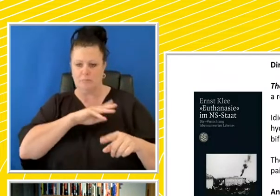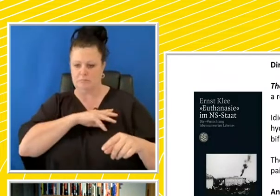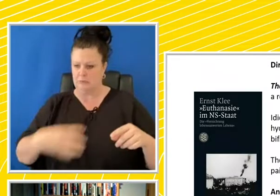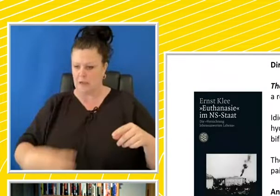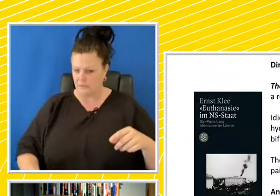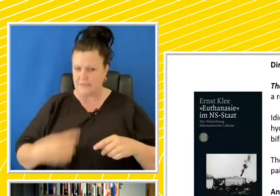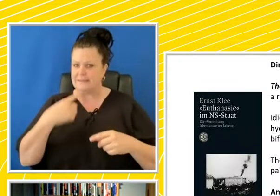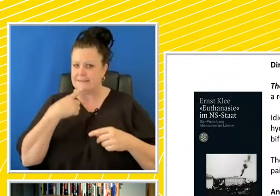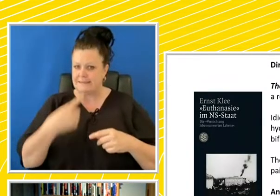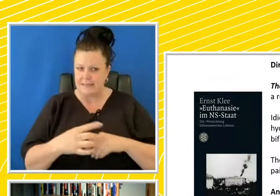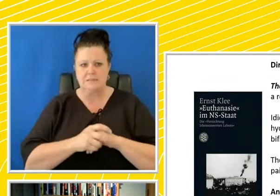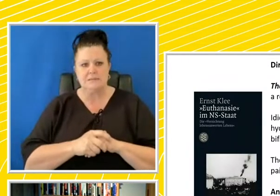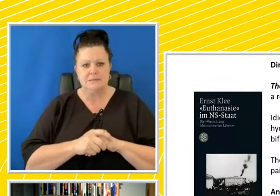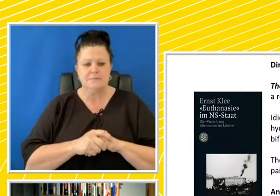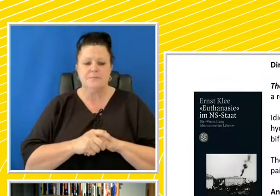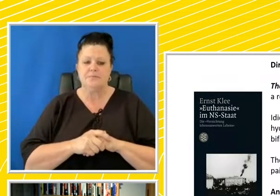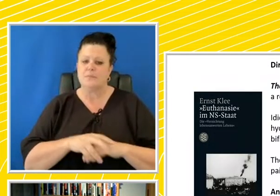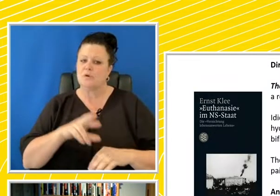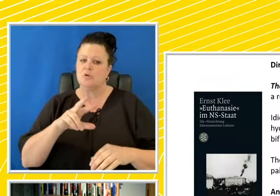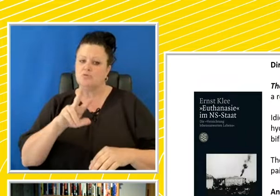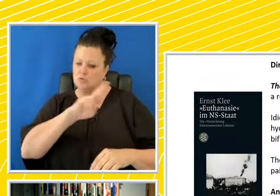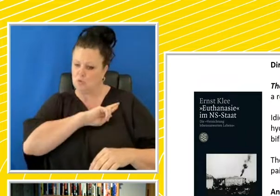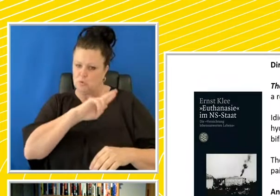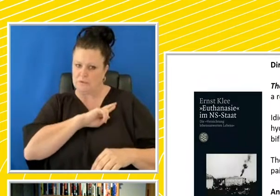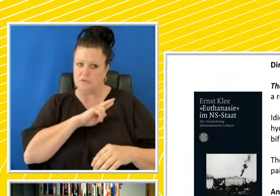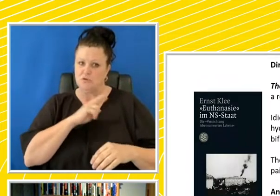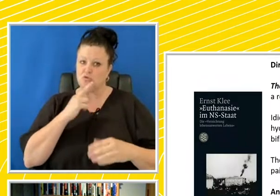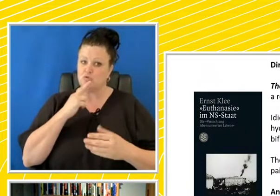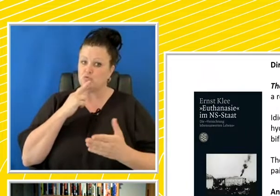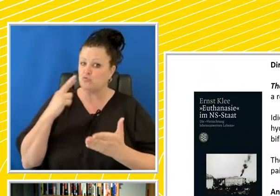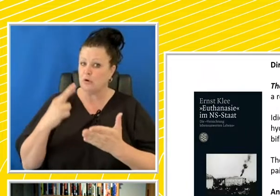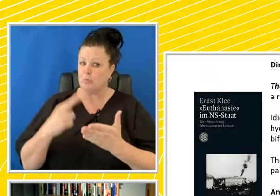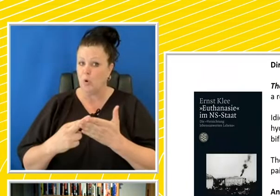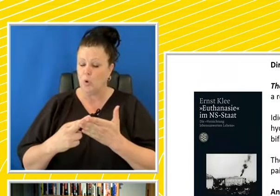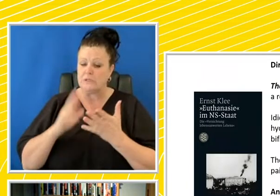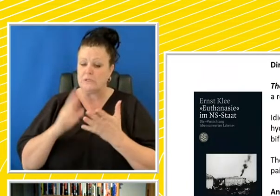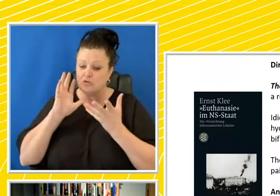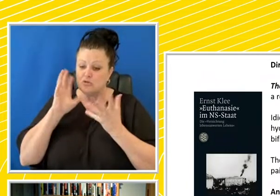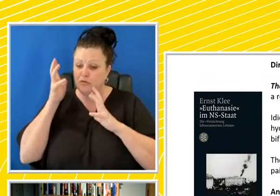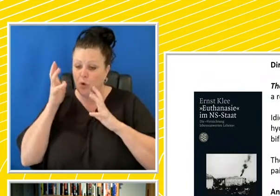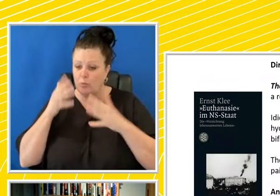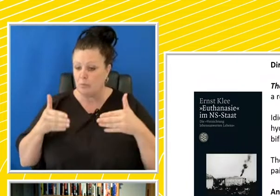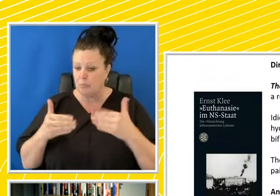where there's a duty to report deformed births by the midwife who has assisted in the birth.